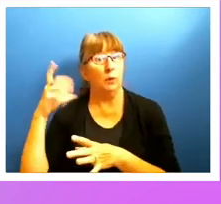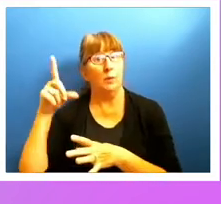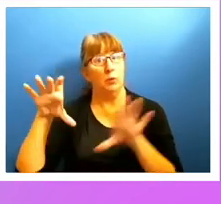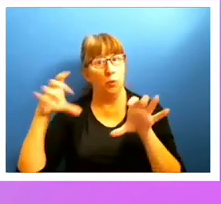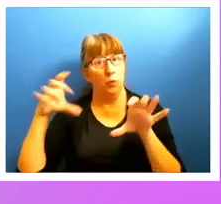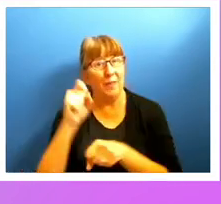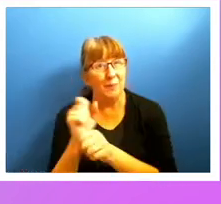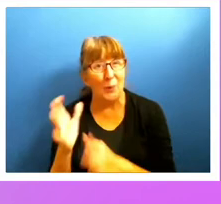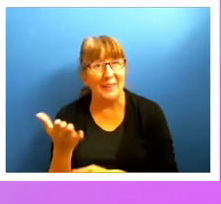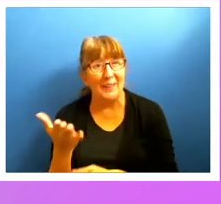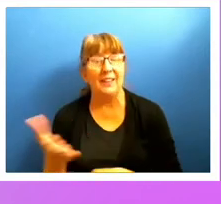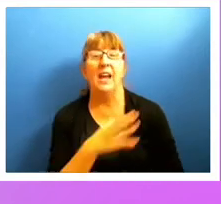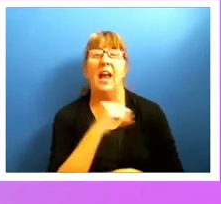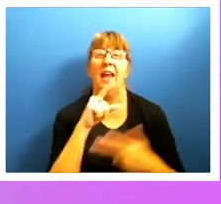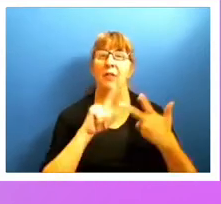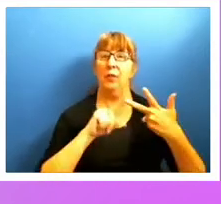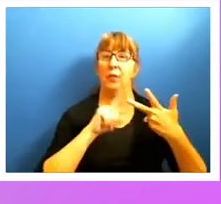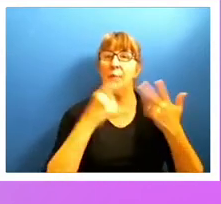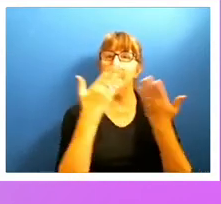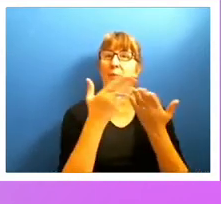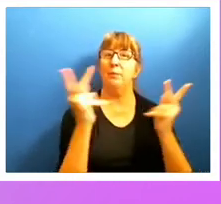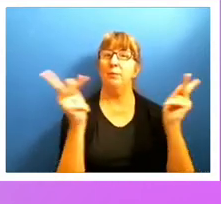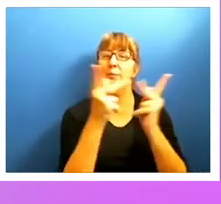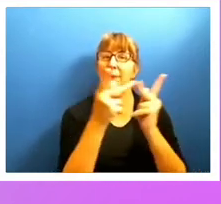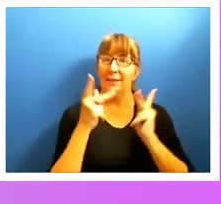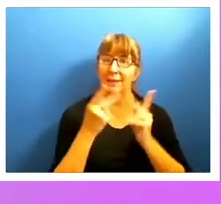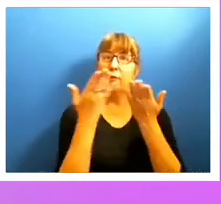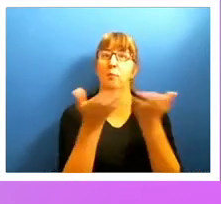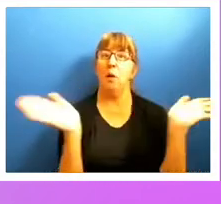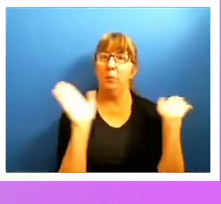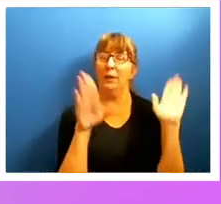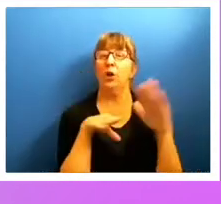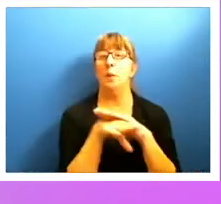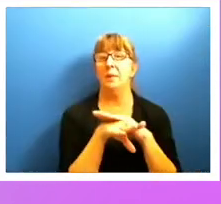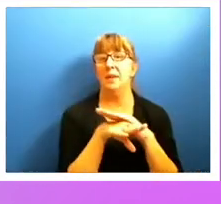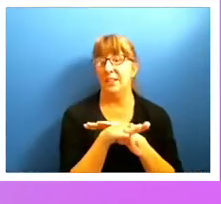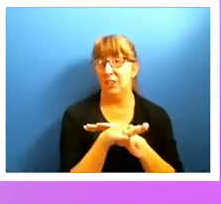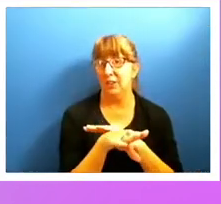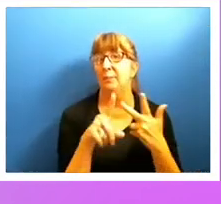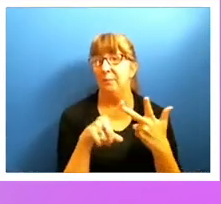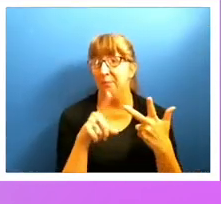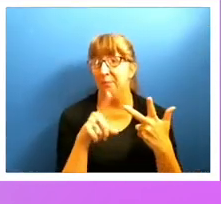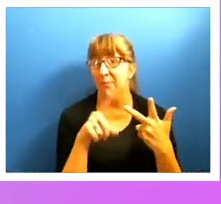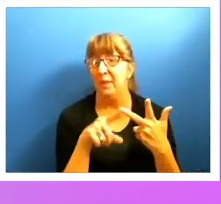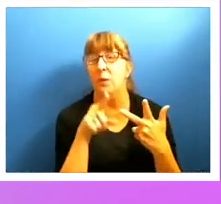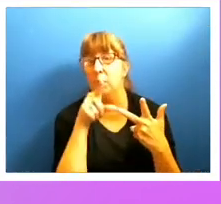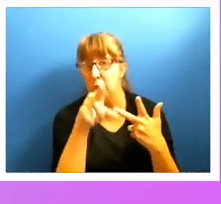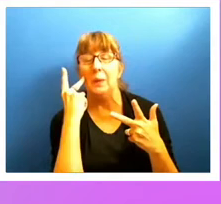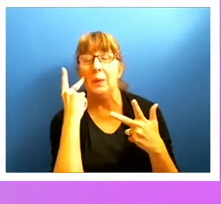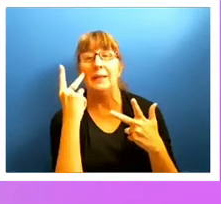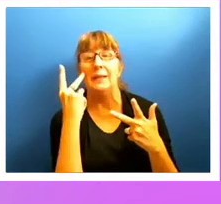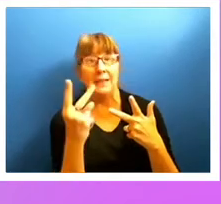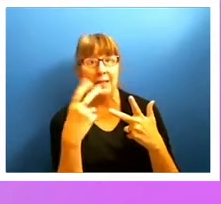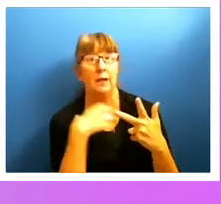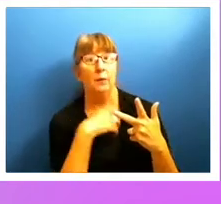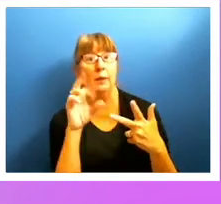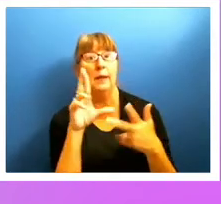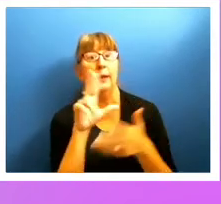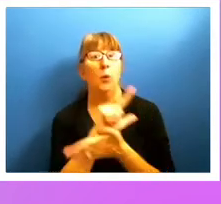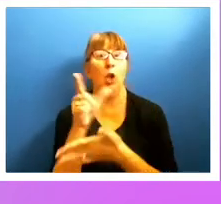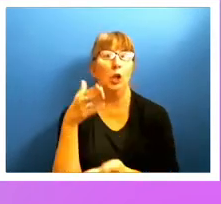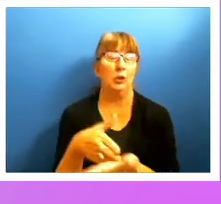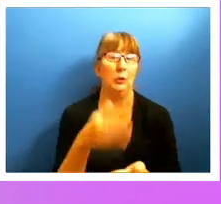accommodation. So places of public accommodation is likely where you would see a complaint or lawsuit if